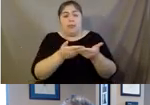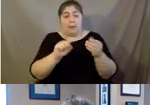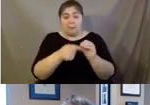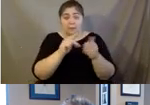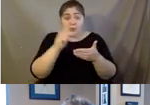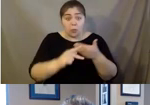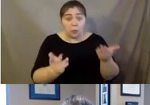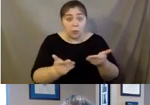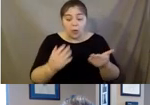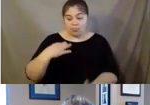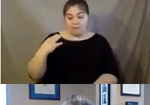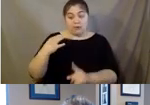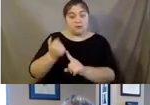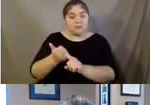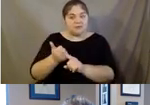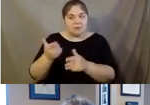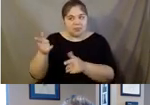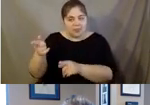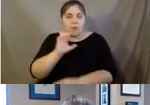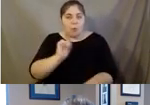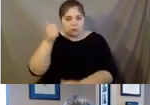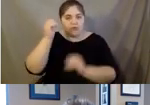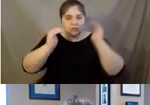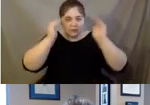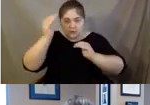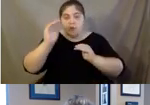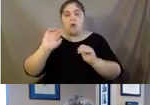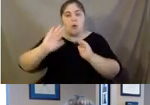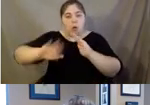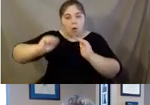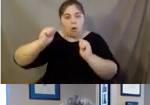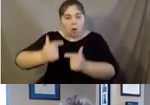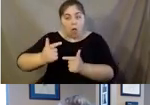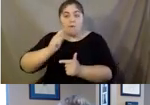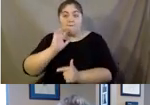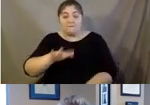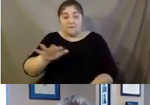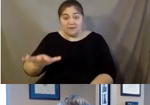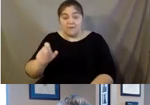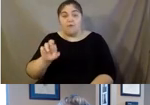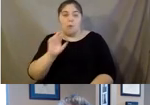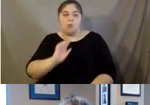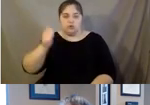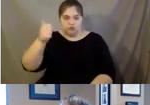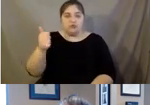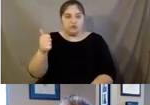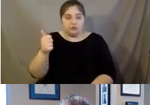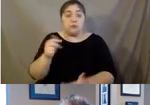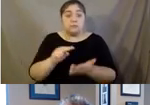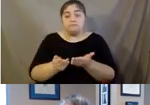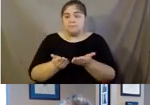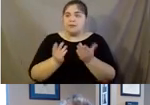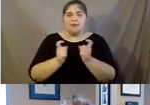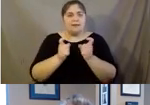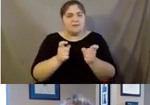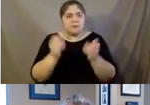volunteers themselves are all older adults. they are all over the age of 55. And so this provides them with a rewarding and engaging service